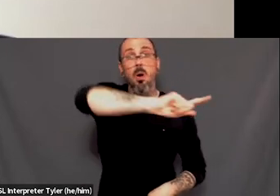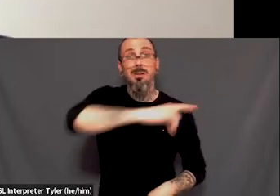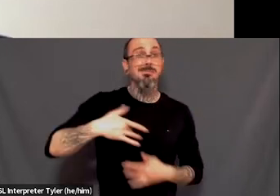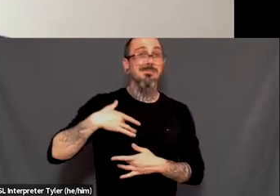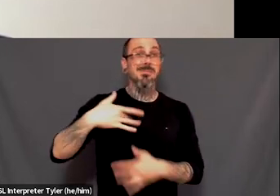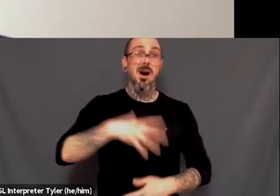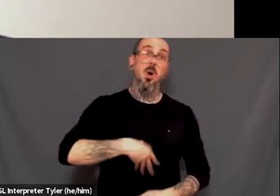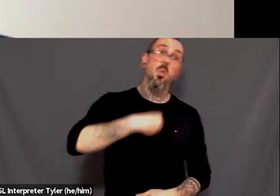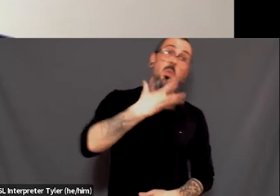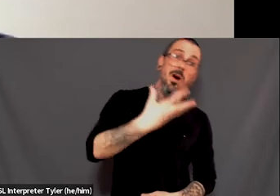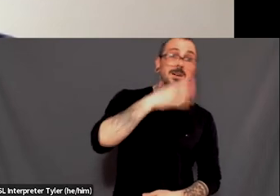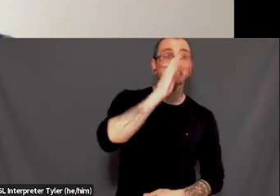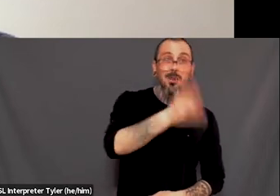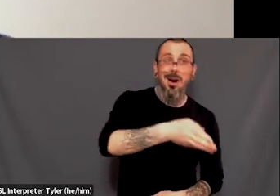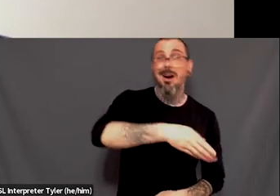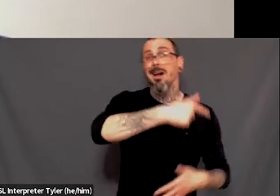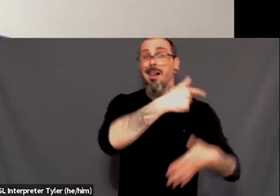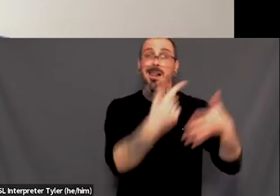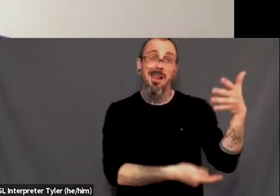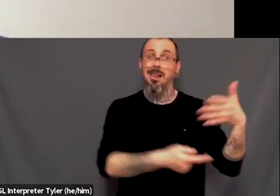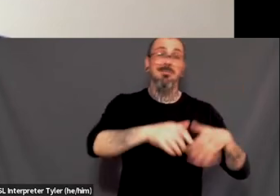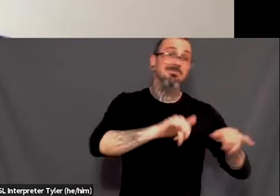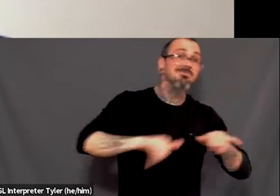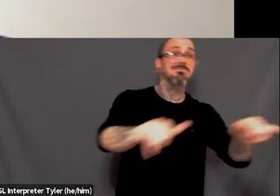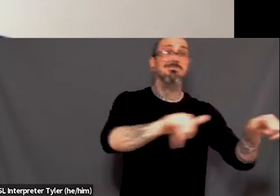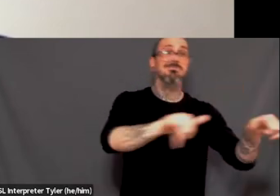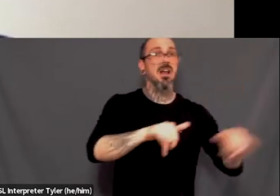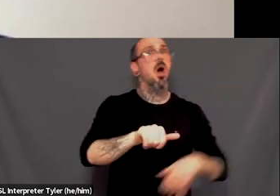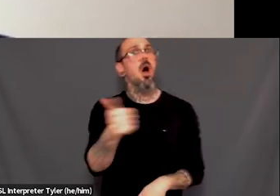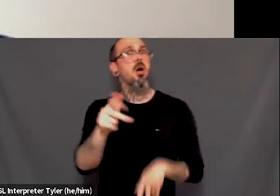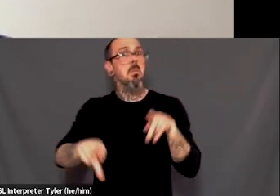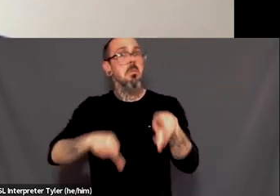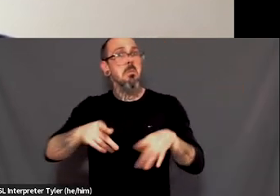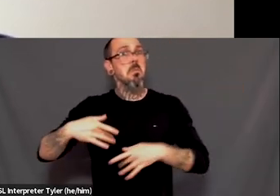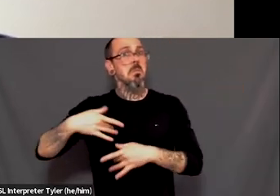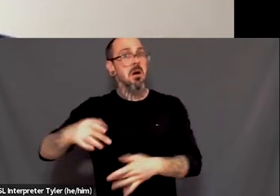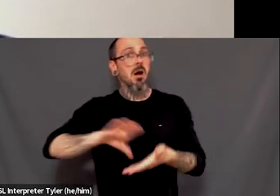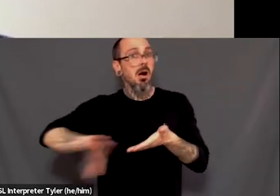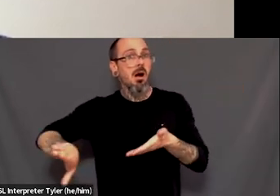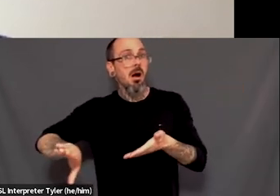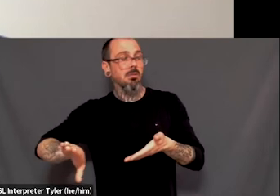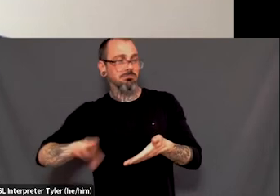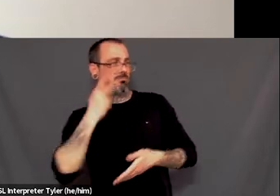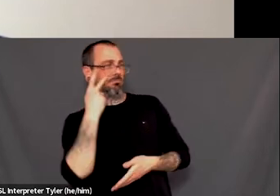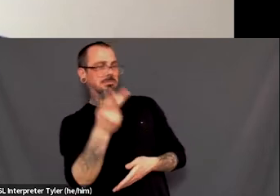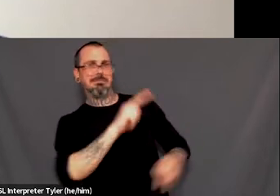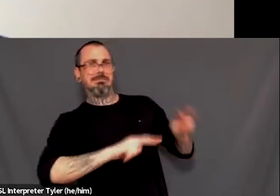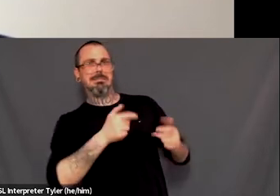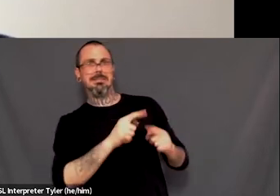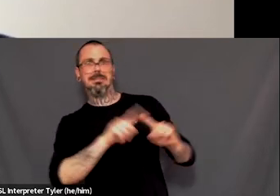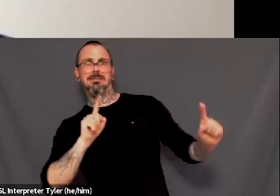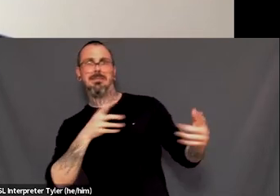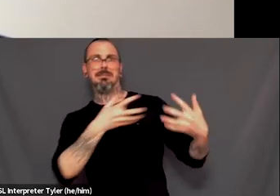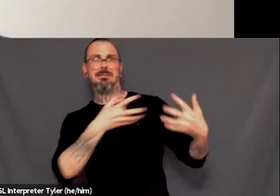seeing, well, then they're not going to recognize what the lived experiences are like. You know, if, if a healthcare provider has no experience and no